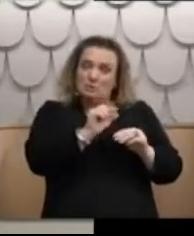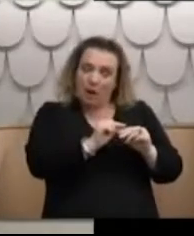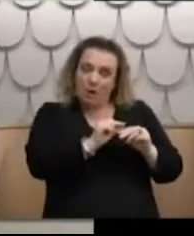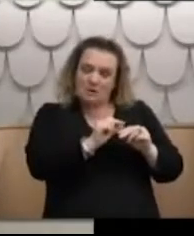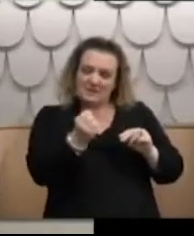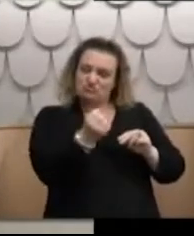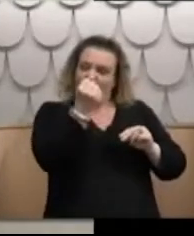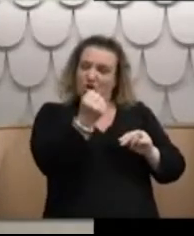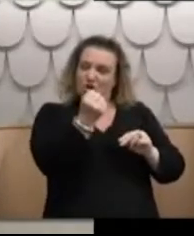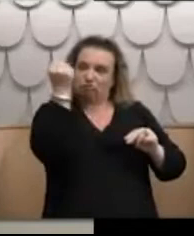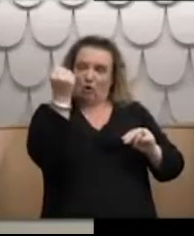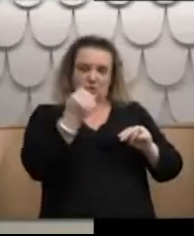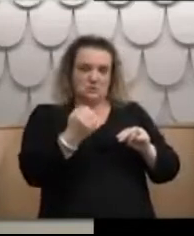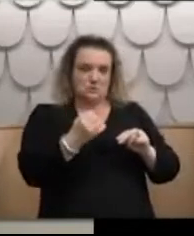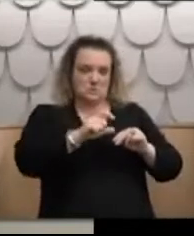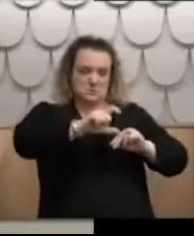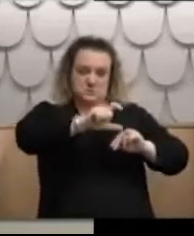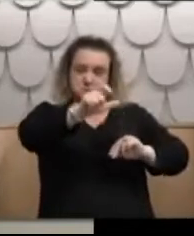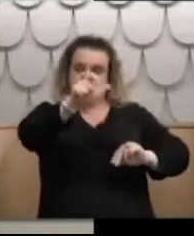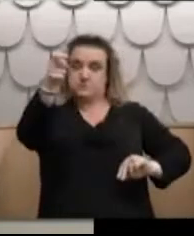stronger. It felt like eternity.